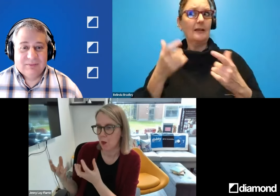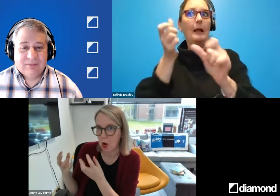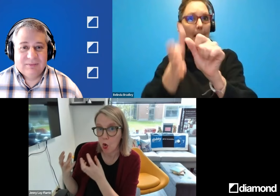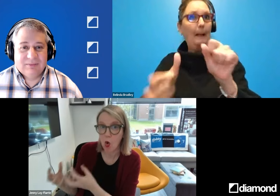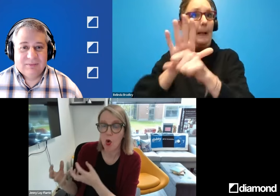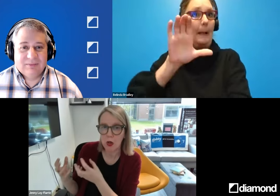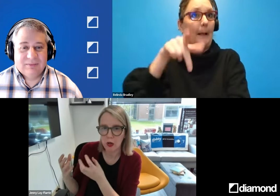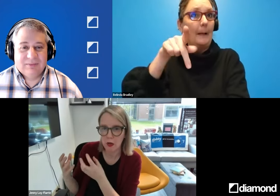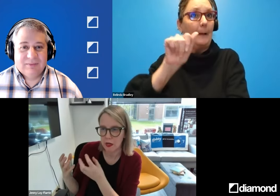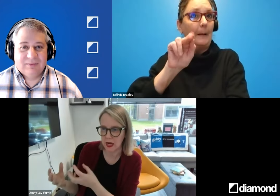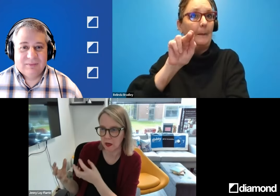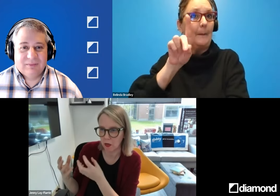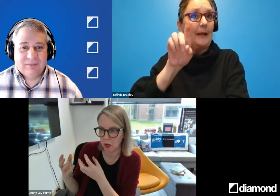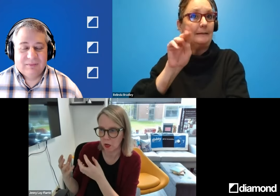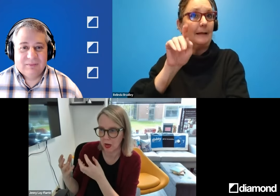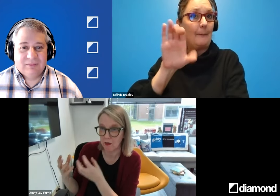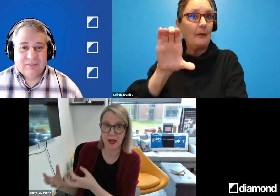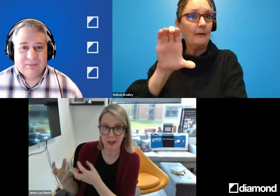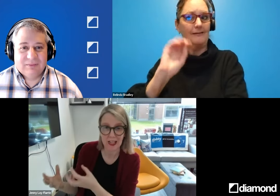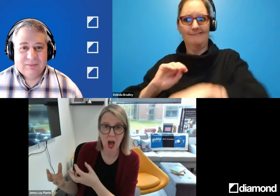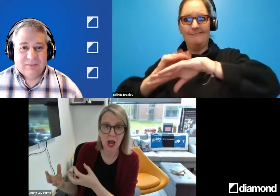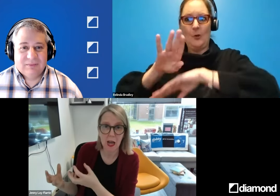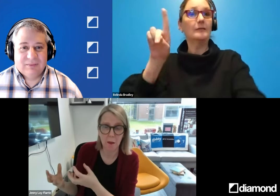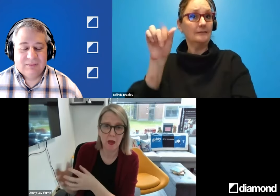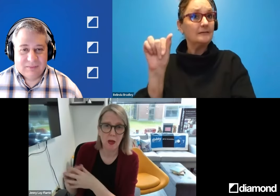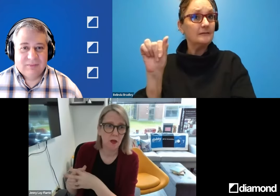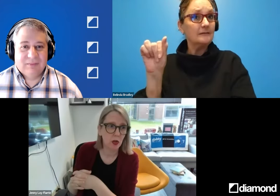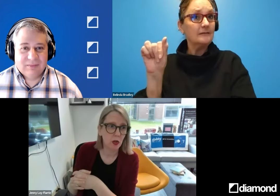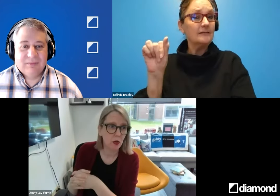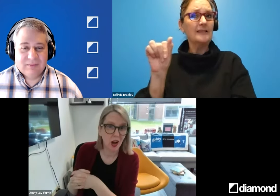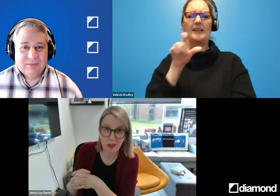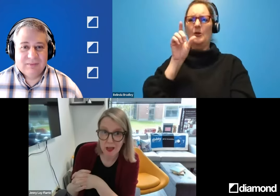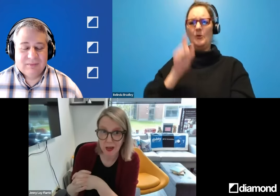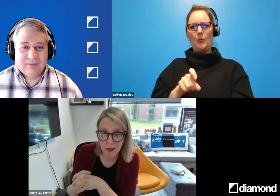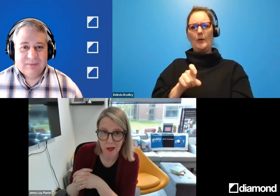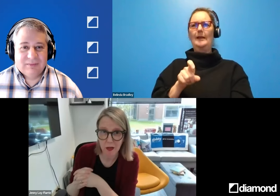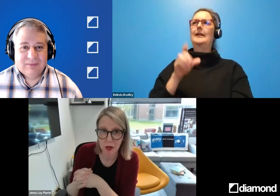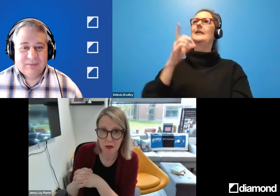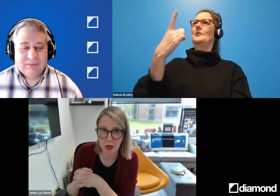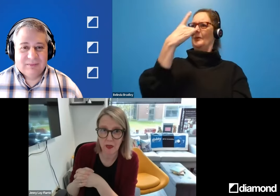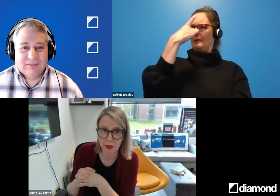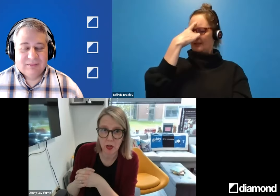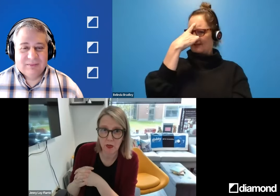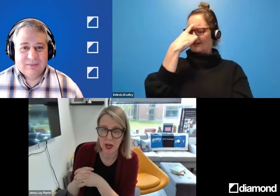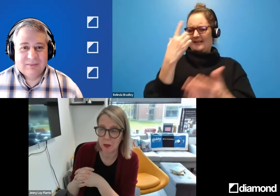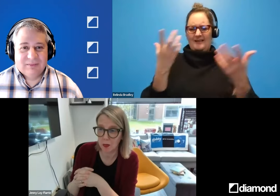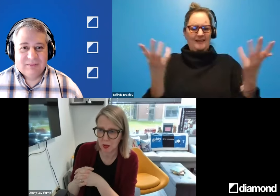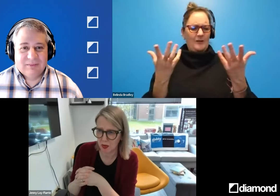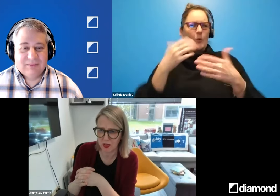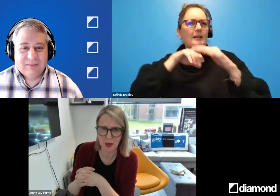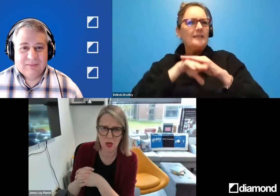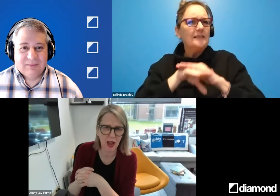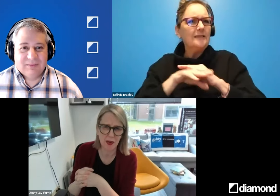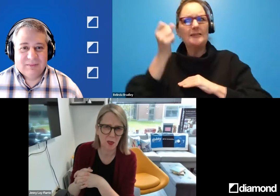And we all need to invest our time to understand accessibility and the features available,